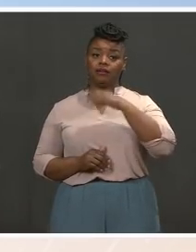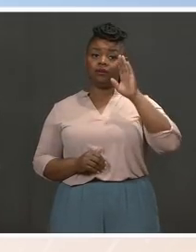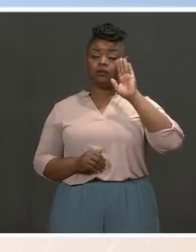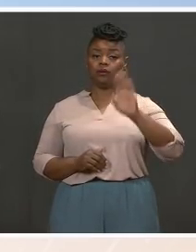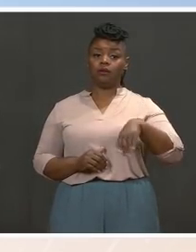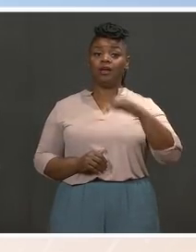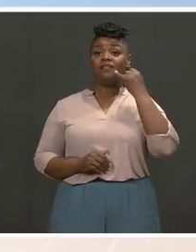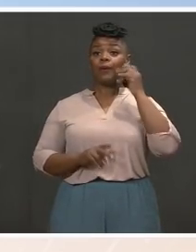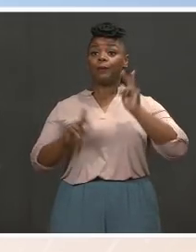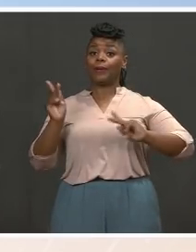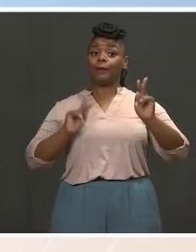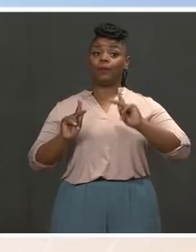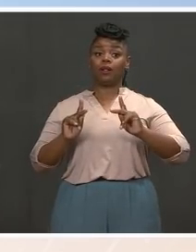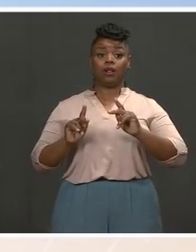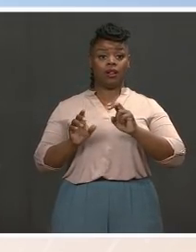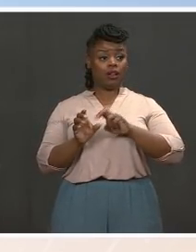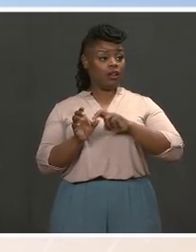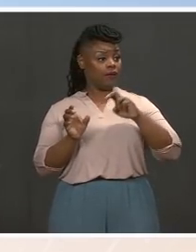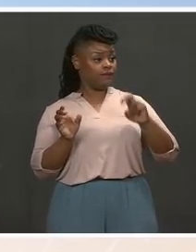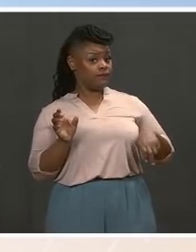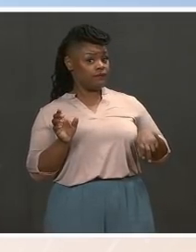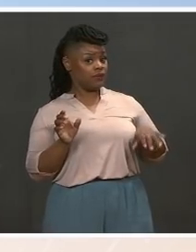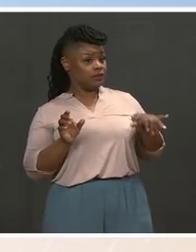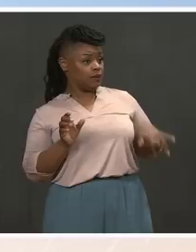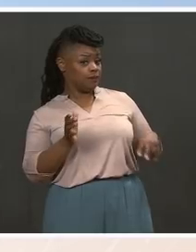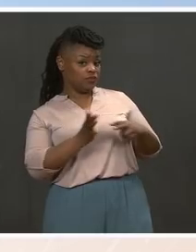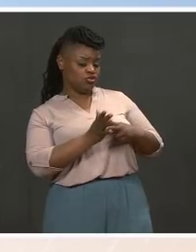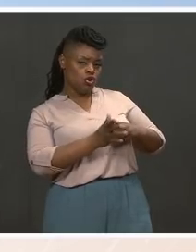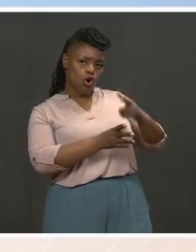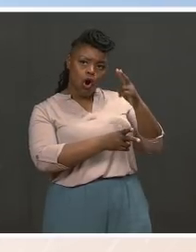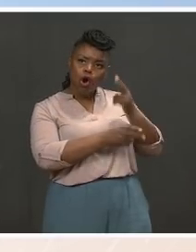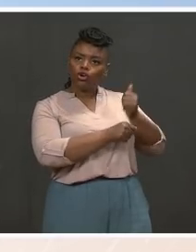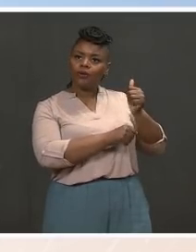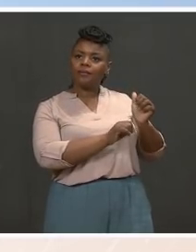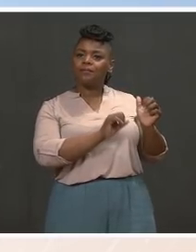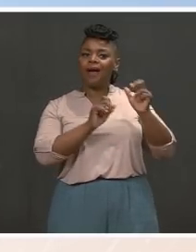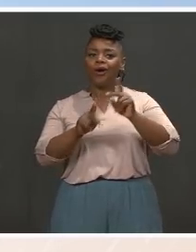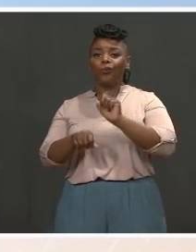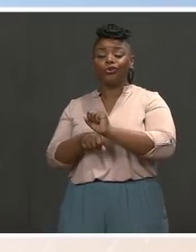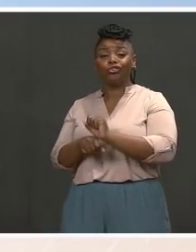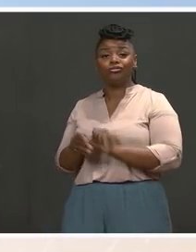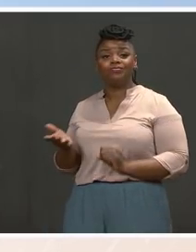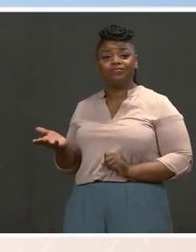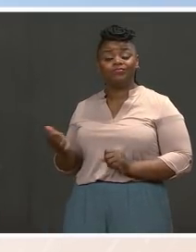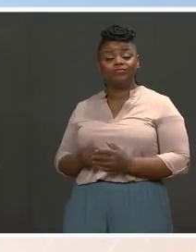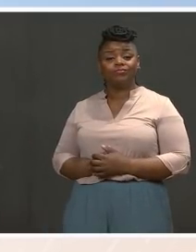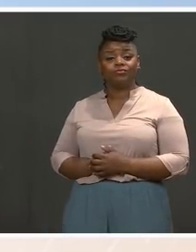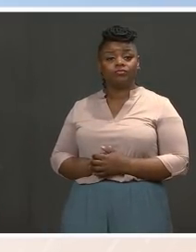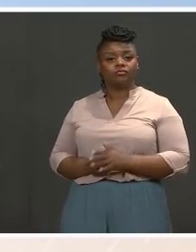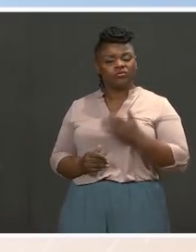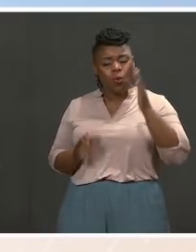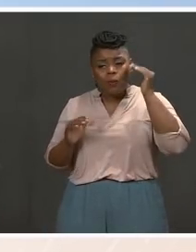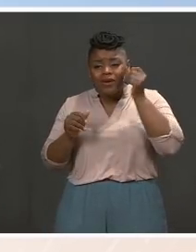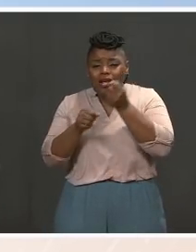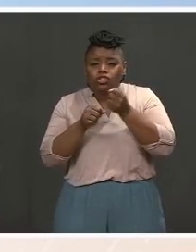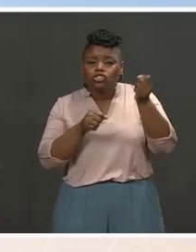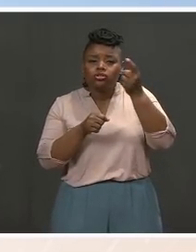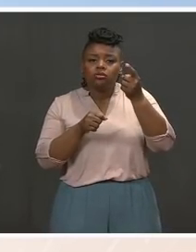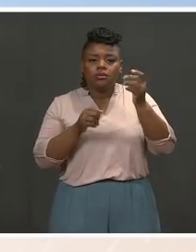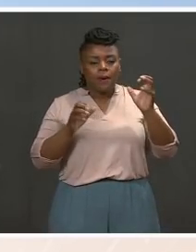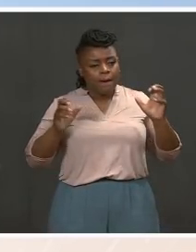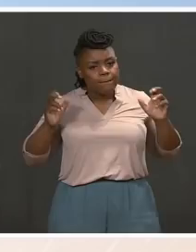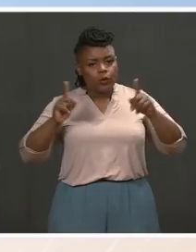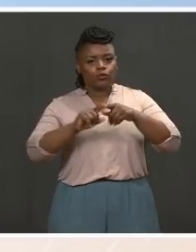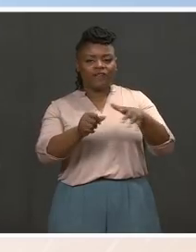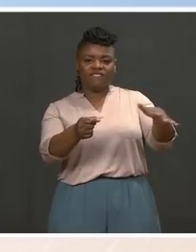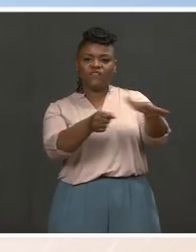focus of the American Rescue Plan is to get us back on track so that by next year, we are back to essentially full employment. All right. Thank you both so